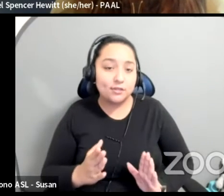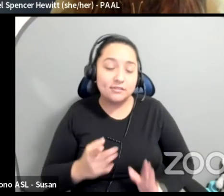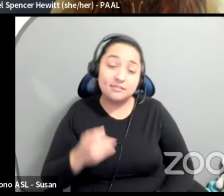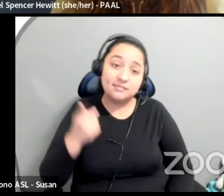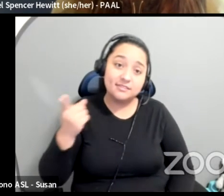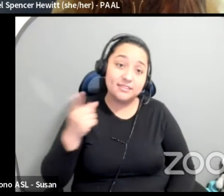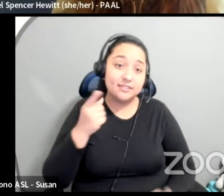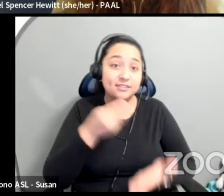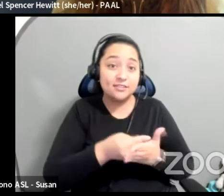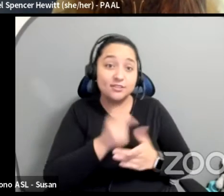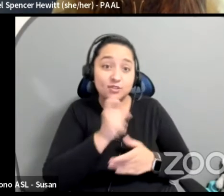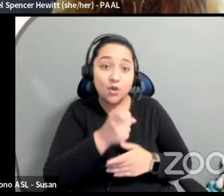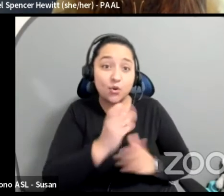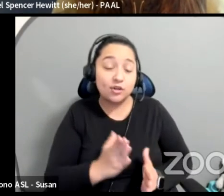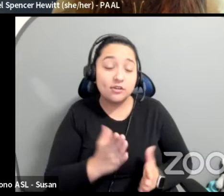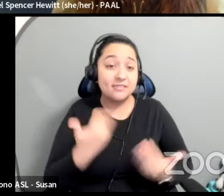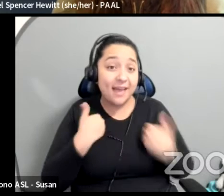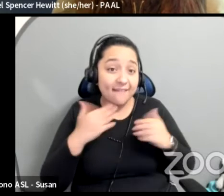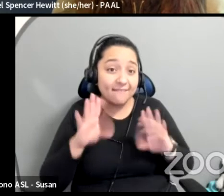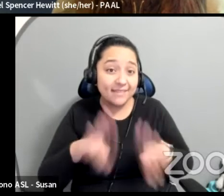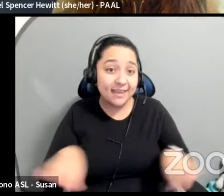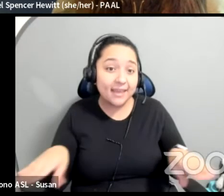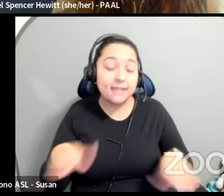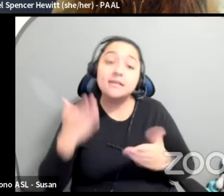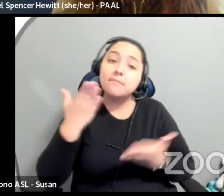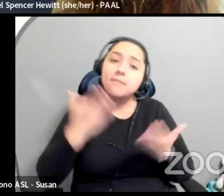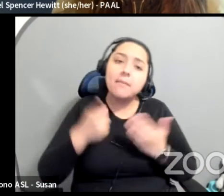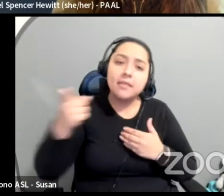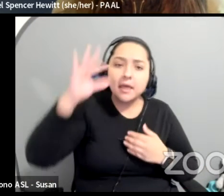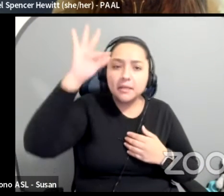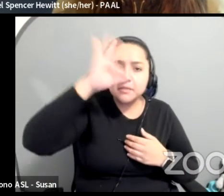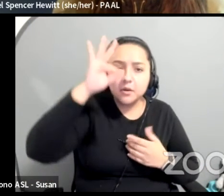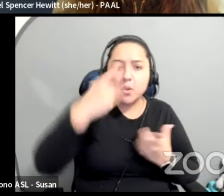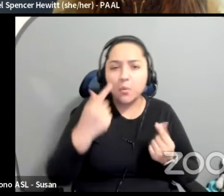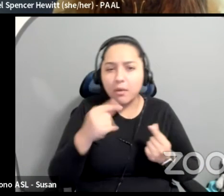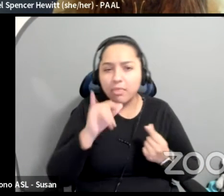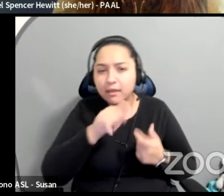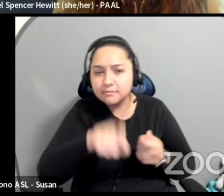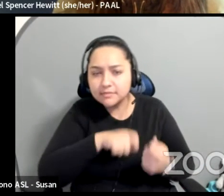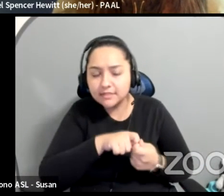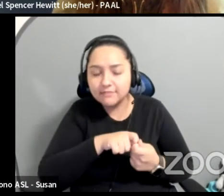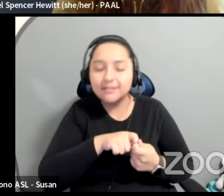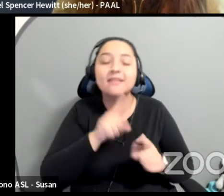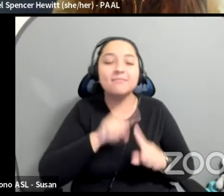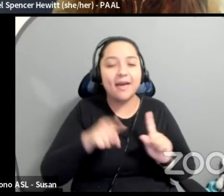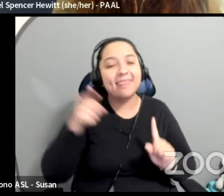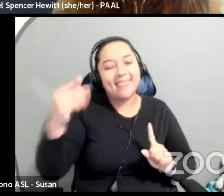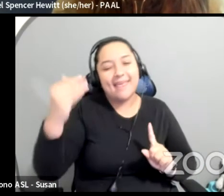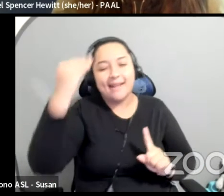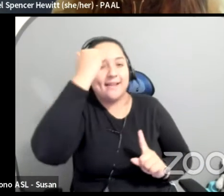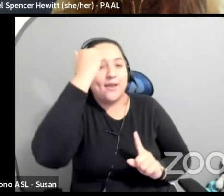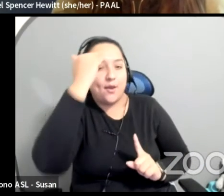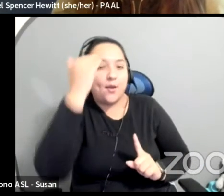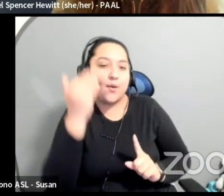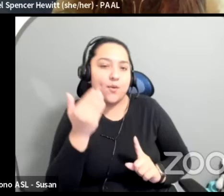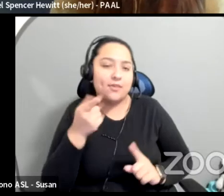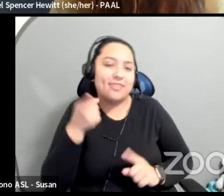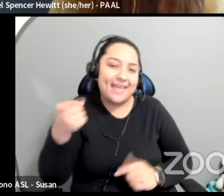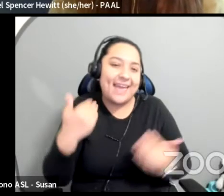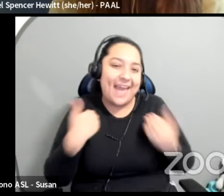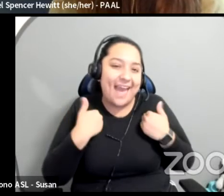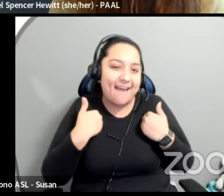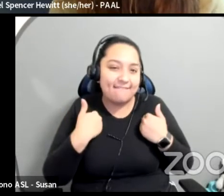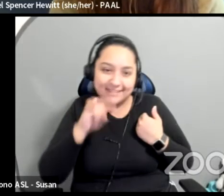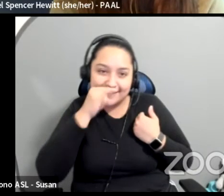exactly what this is, right. Cause they might have different resources. have a different background, like whatever it is, but they know like their kid is also shouting in their face sometimes